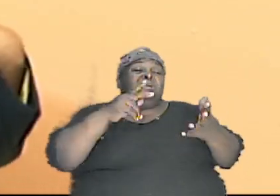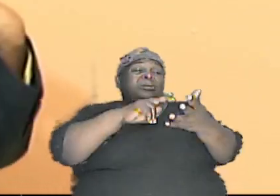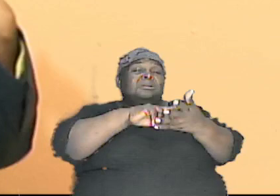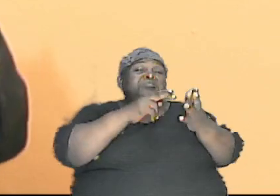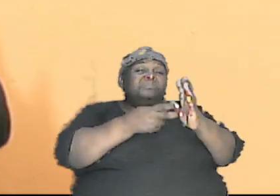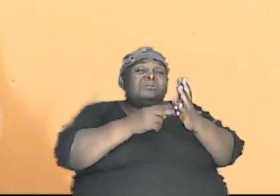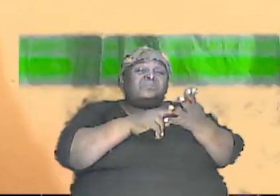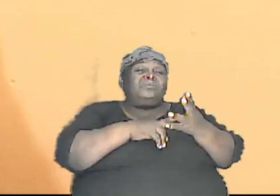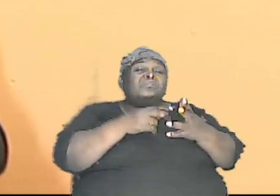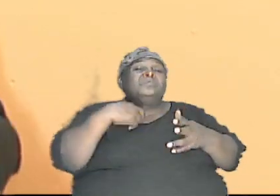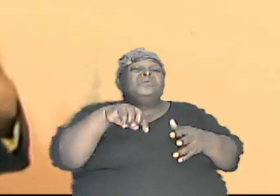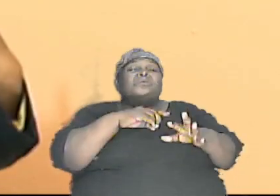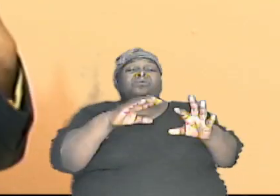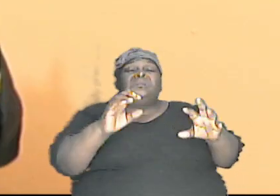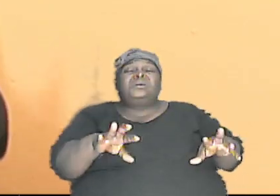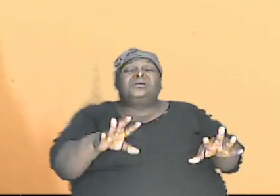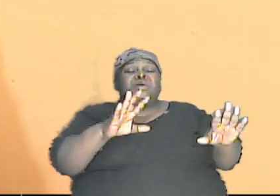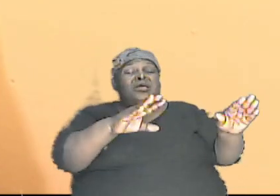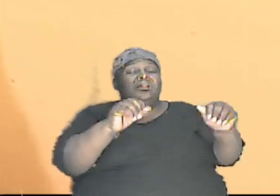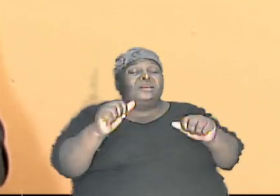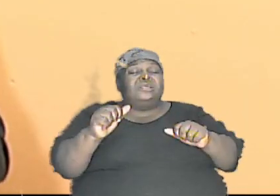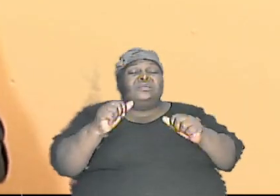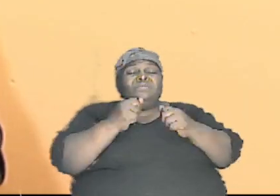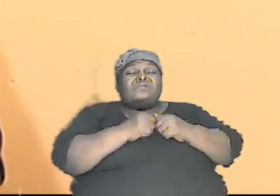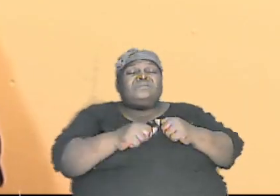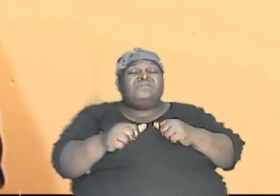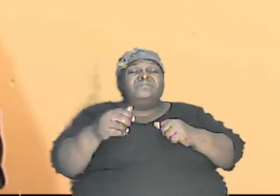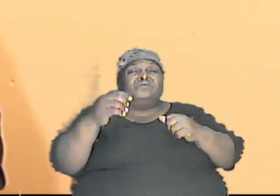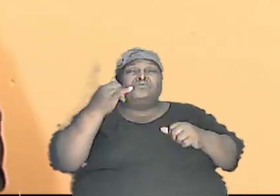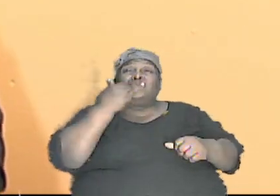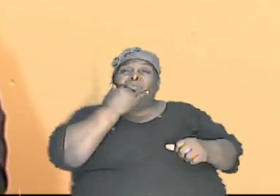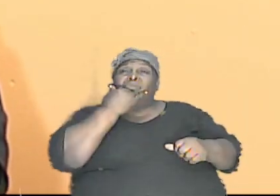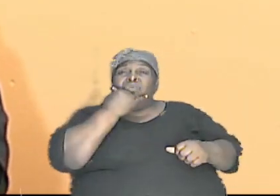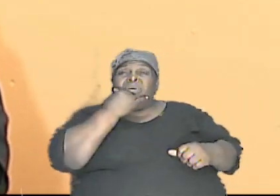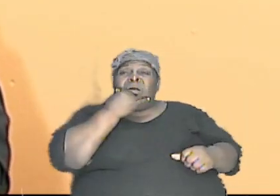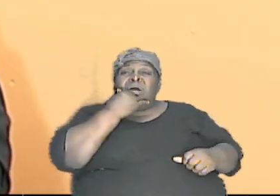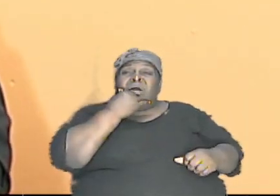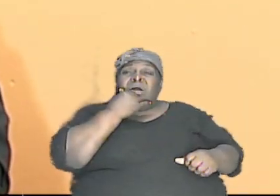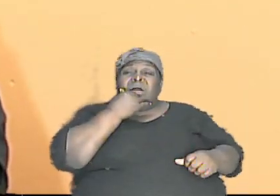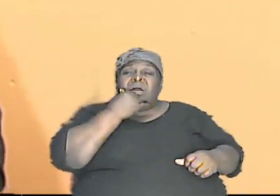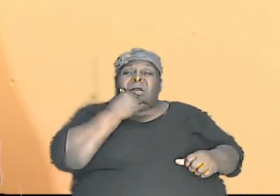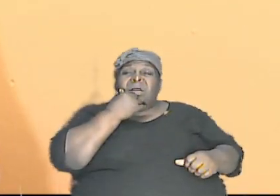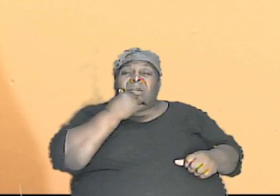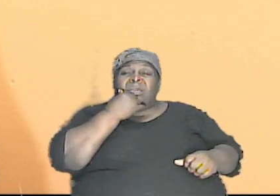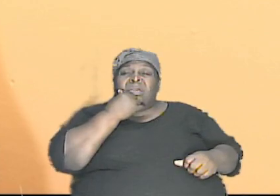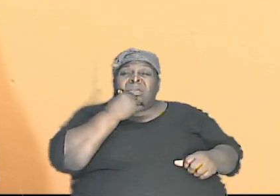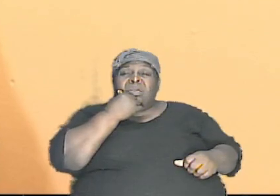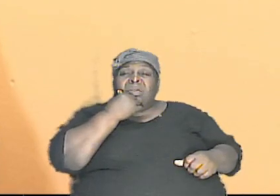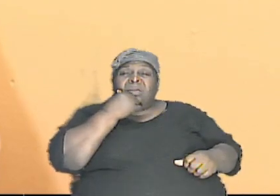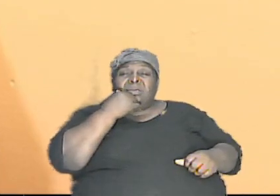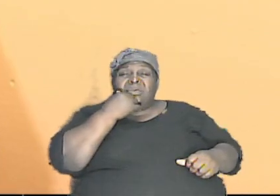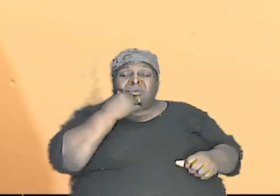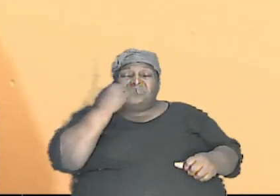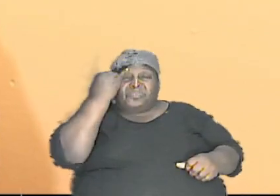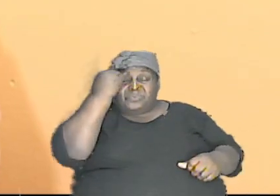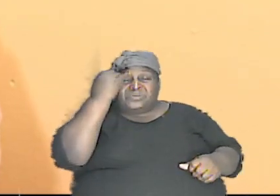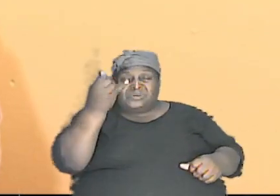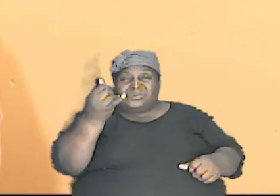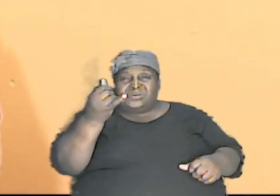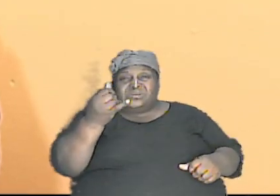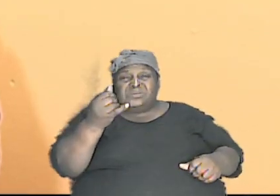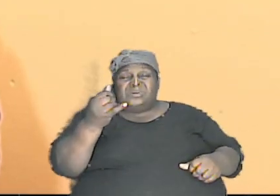we can leave with the wrong impression so just like I said last week or the week before